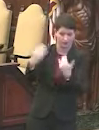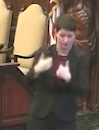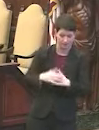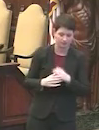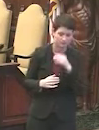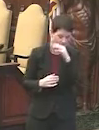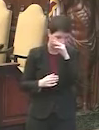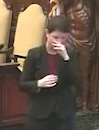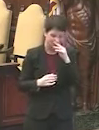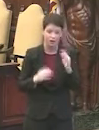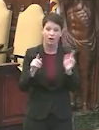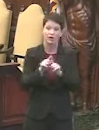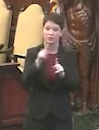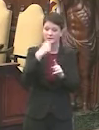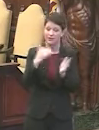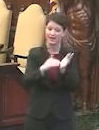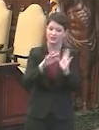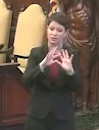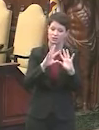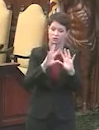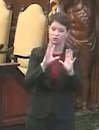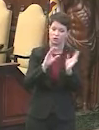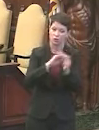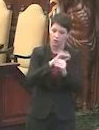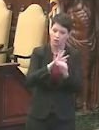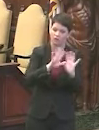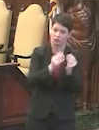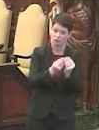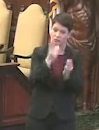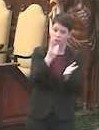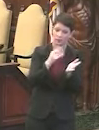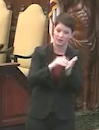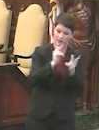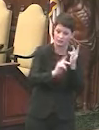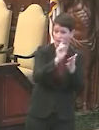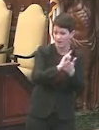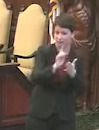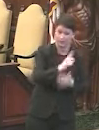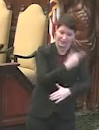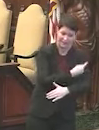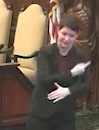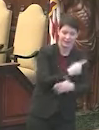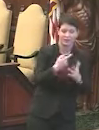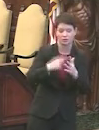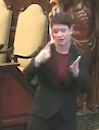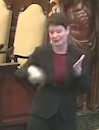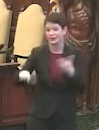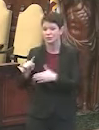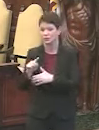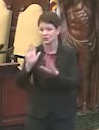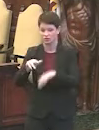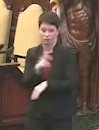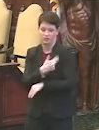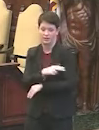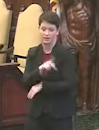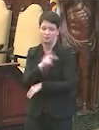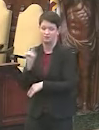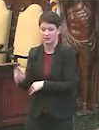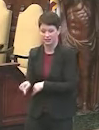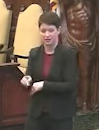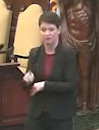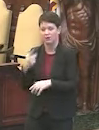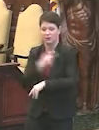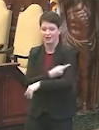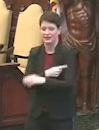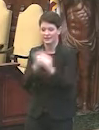that, there are clinics run by the Black Doctors COVID Consortium. They're now doing about 2,000 people per week. And then starting next week, the Children's Hospital of Philadelphia will